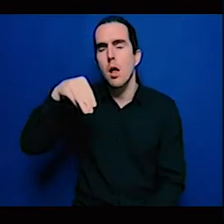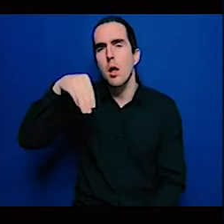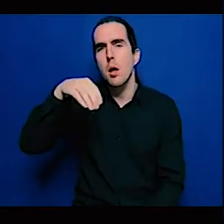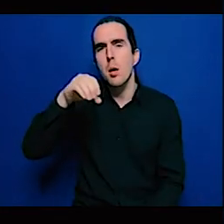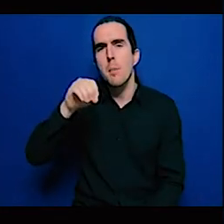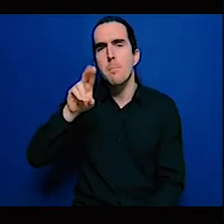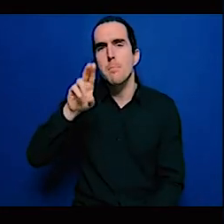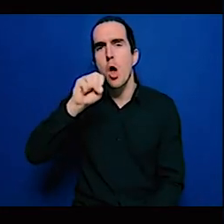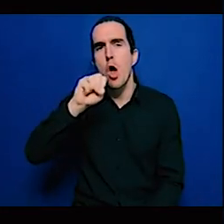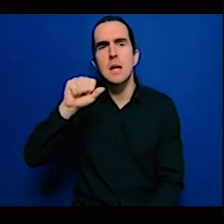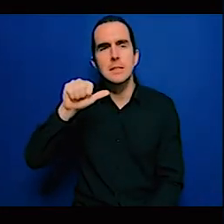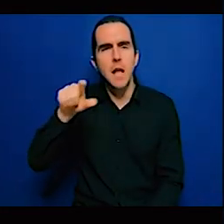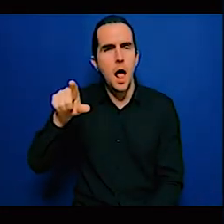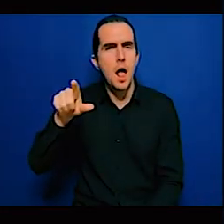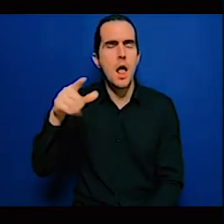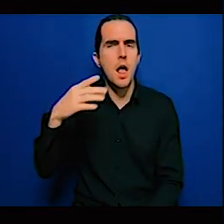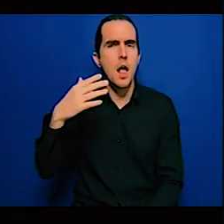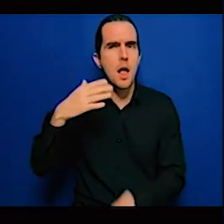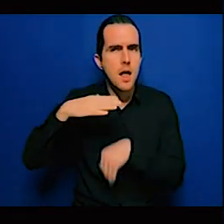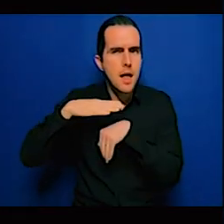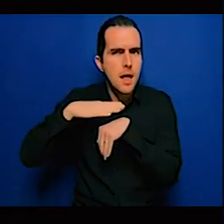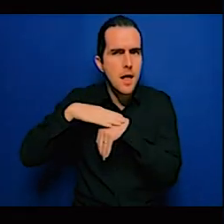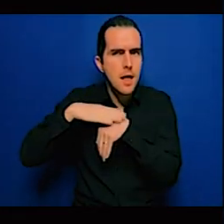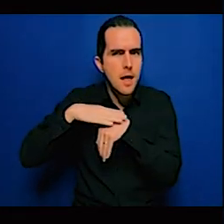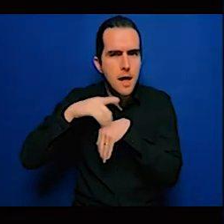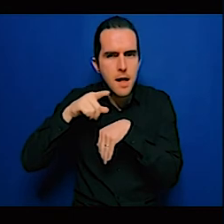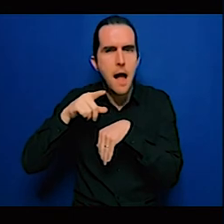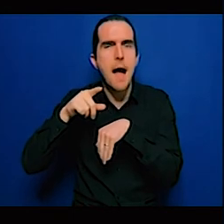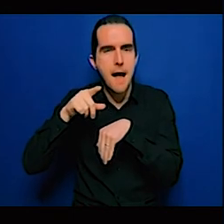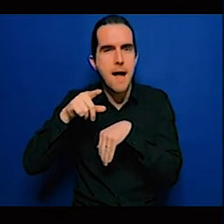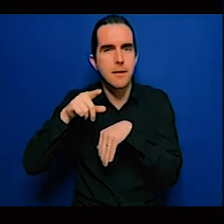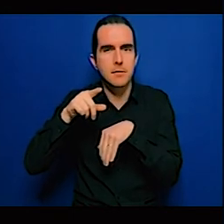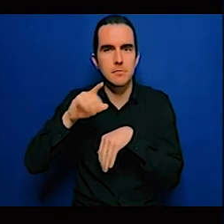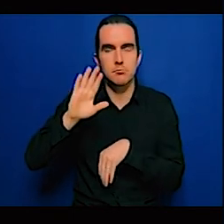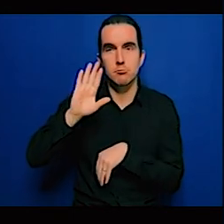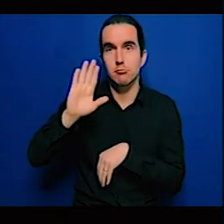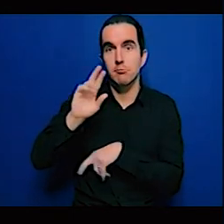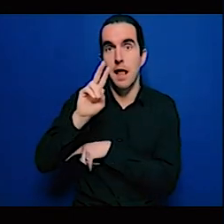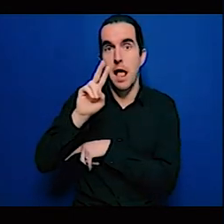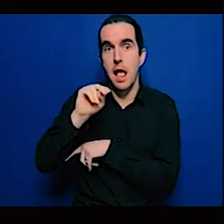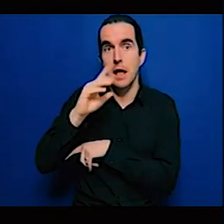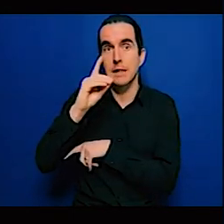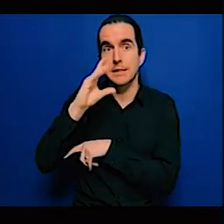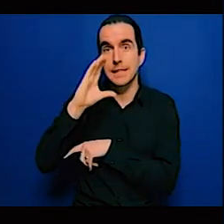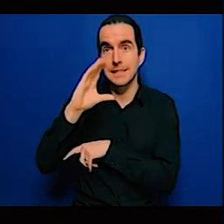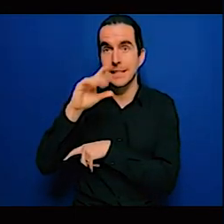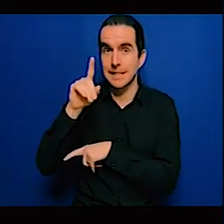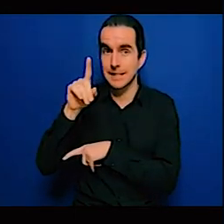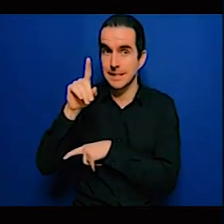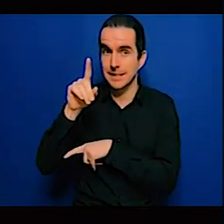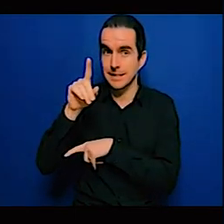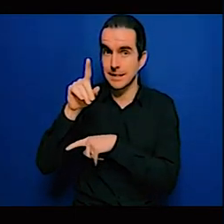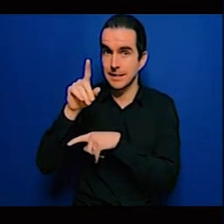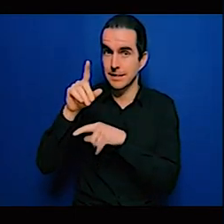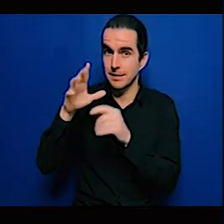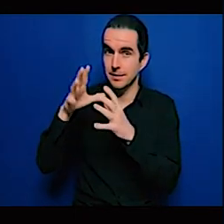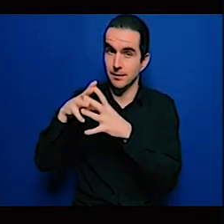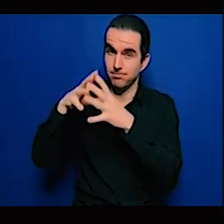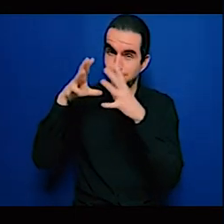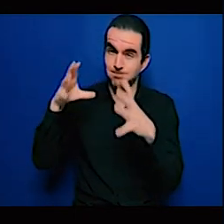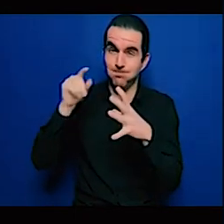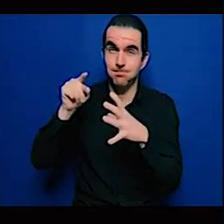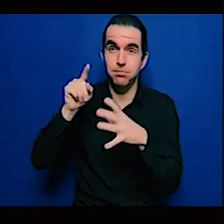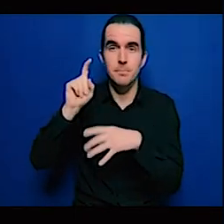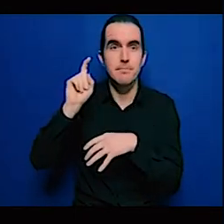be funded by own resources this is something that is often not said and today if we look at what has been done